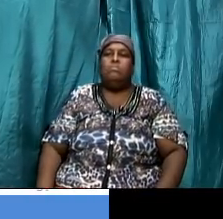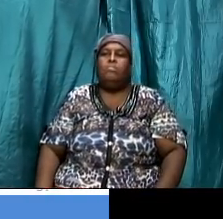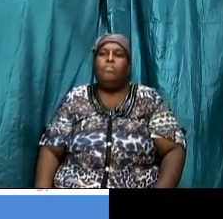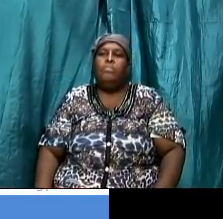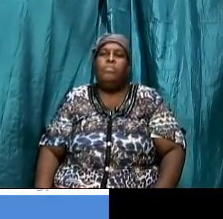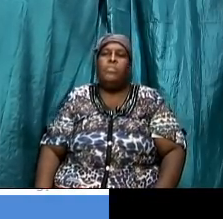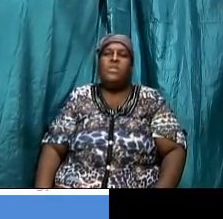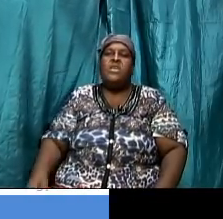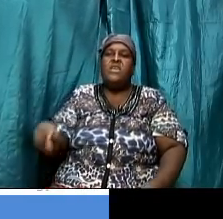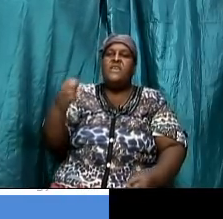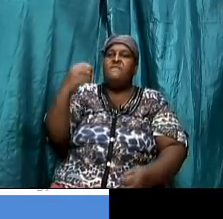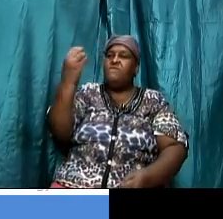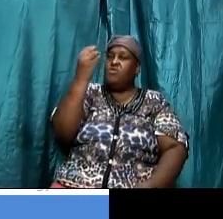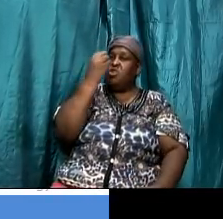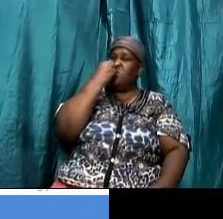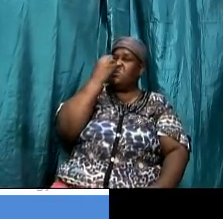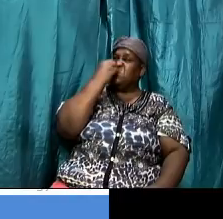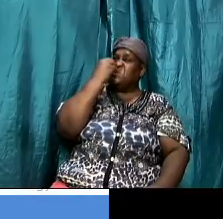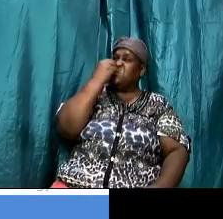say in feast